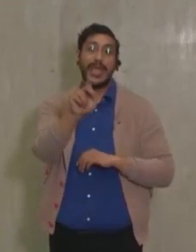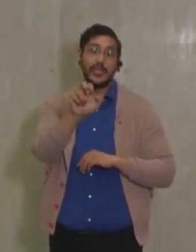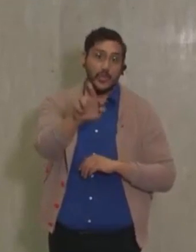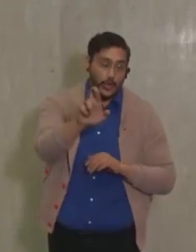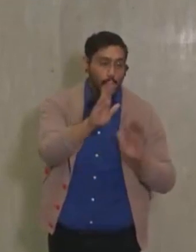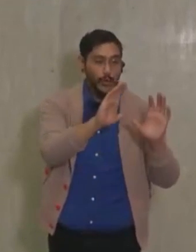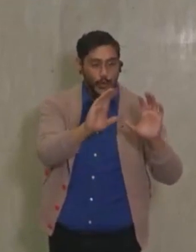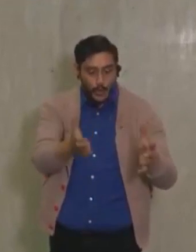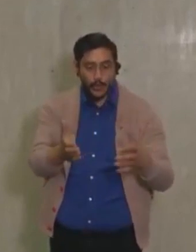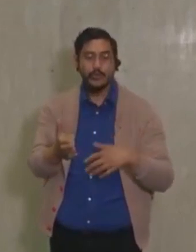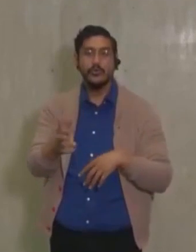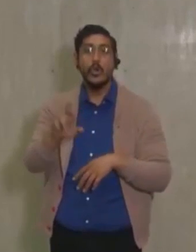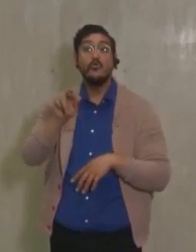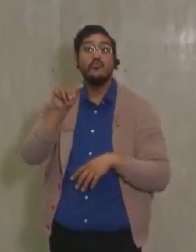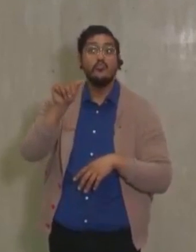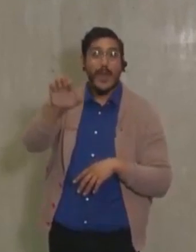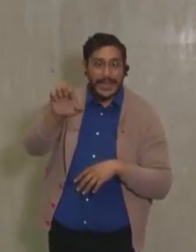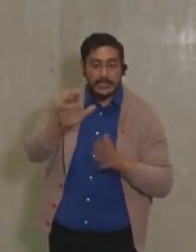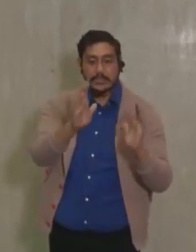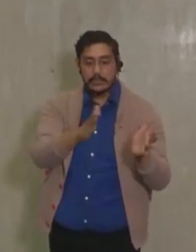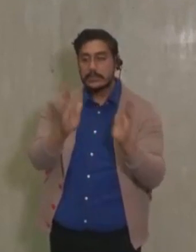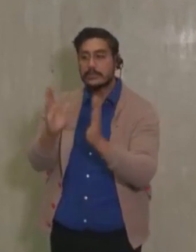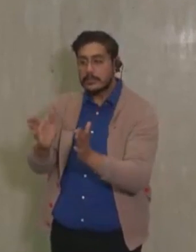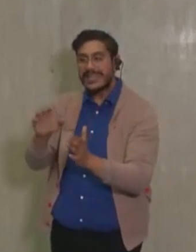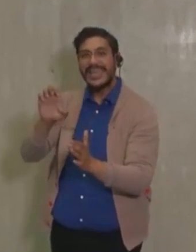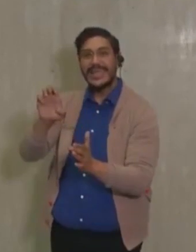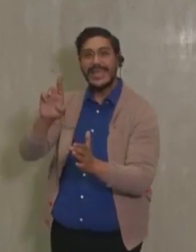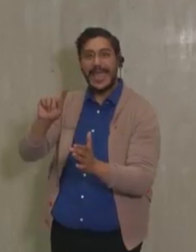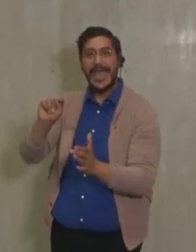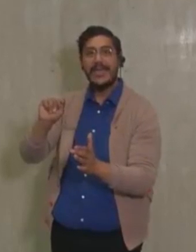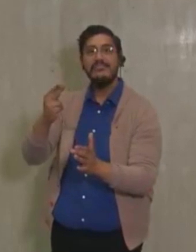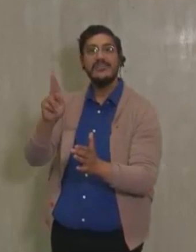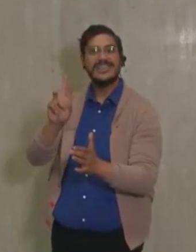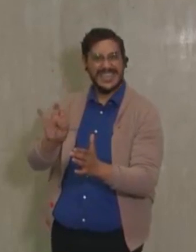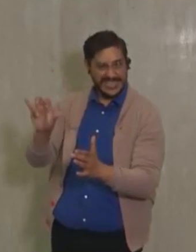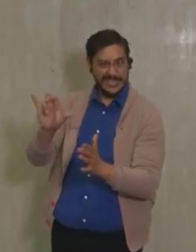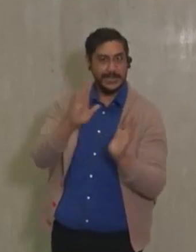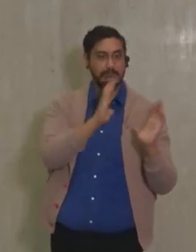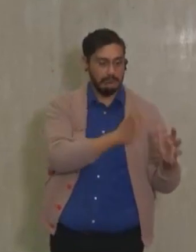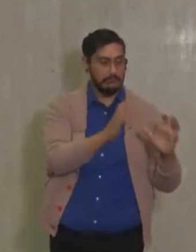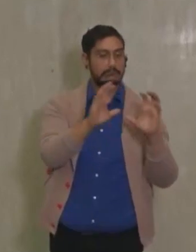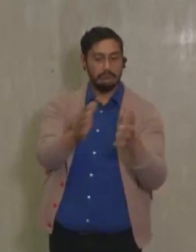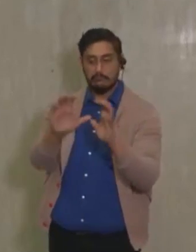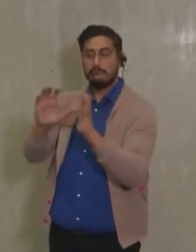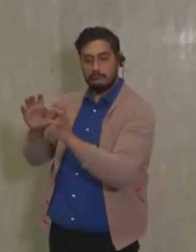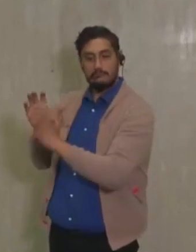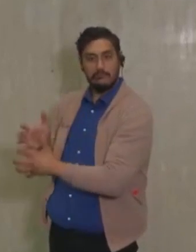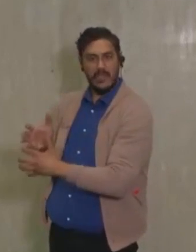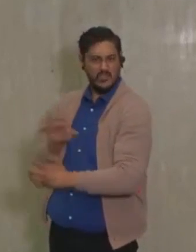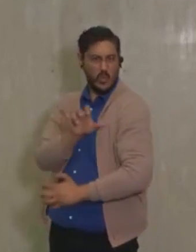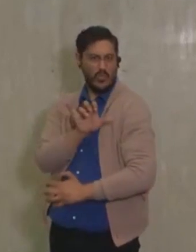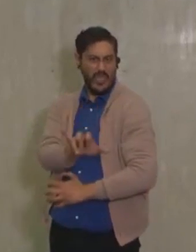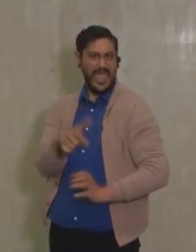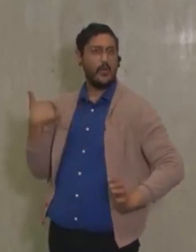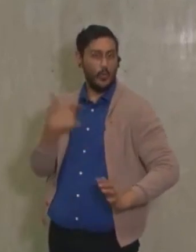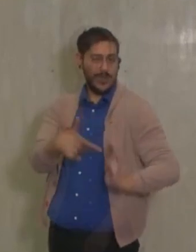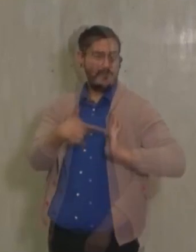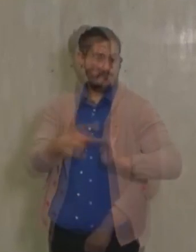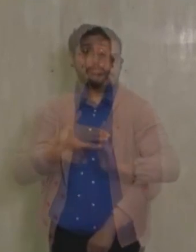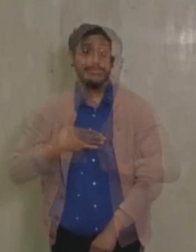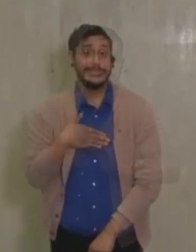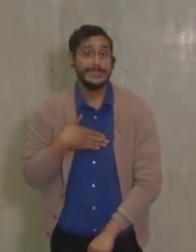ethnicity. So that was the process we followed to try to make the sample representative.